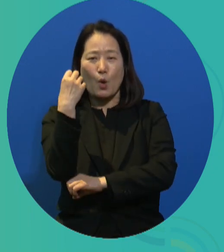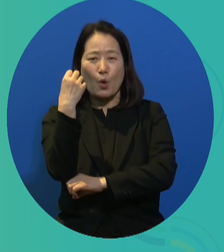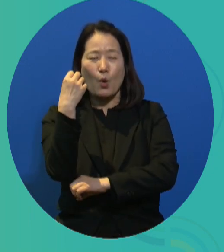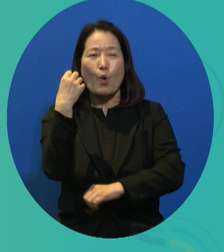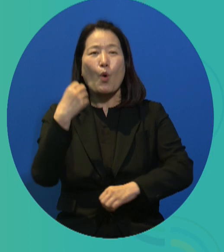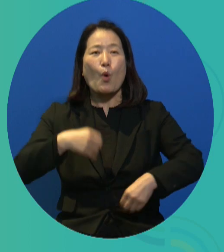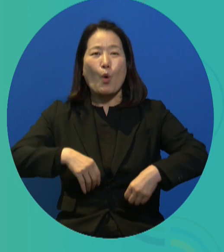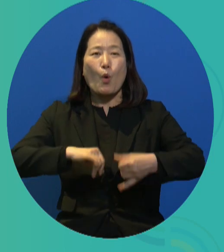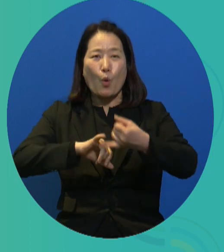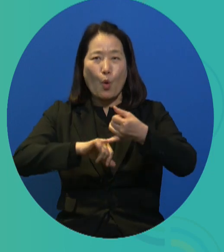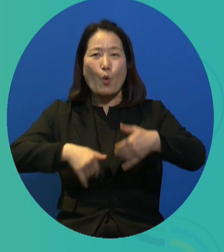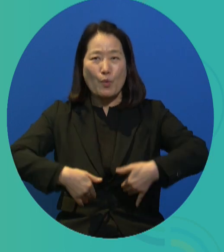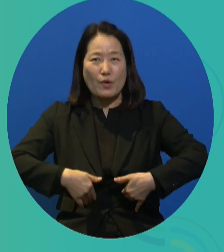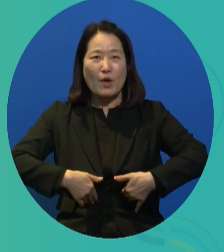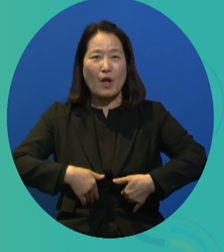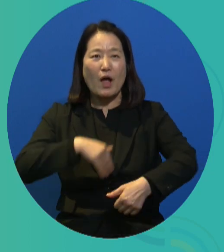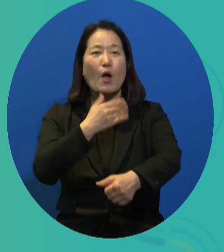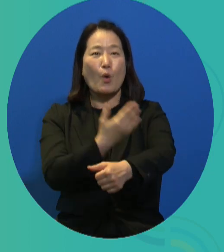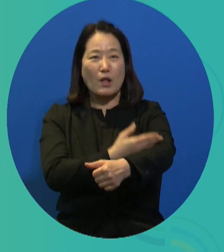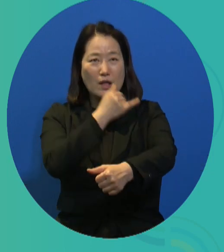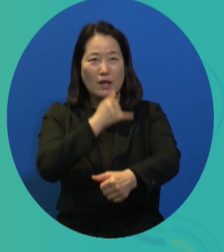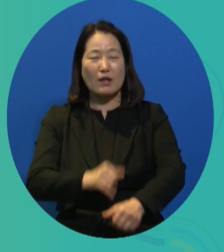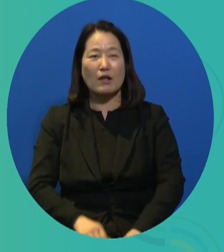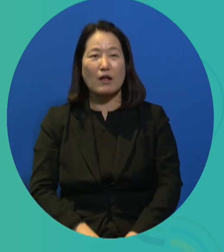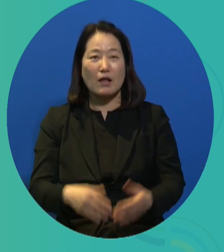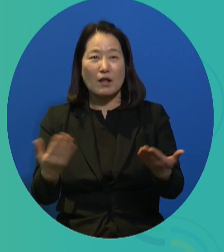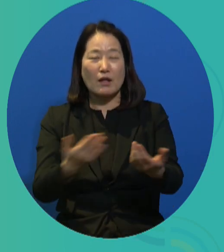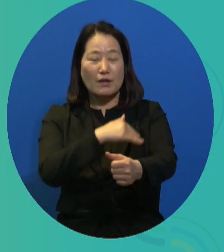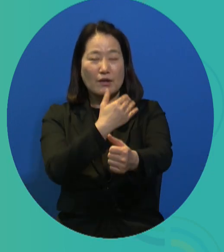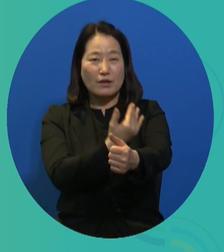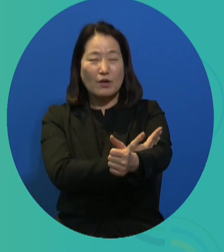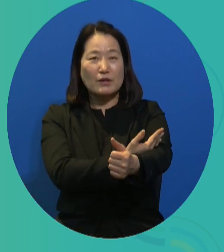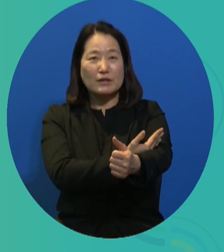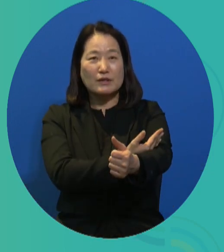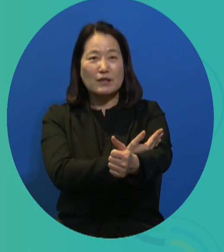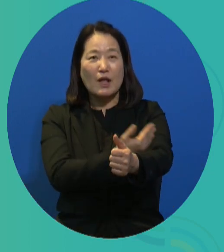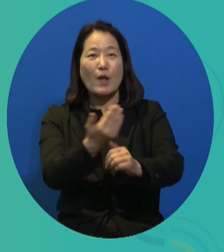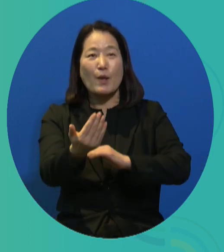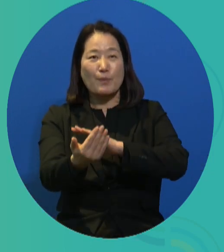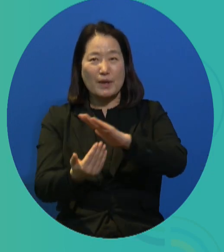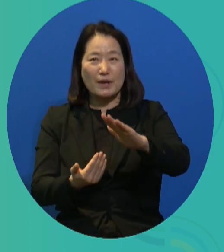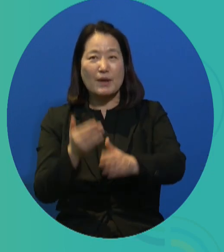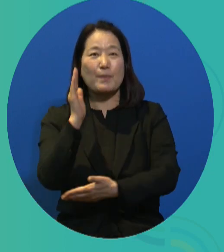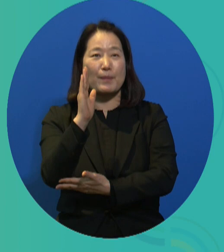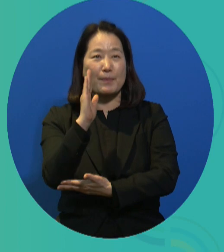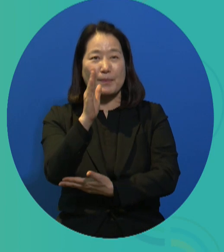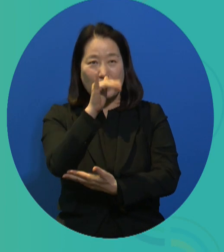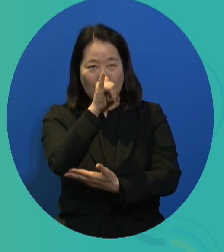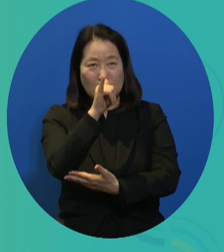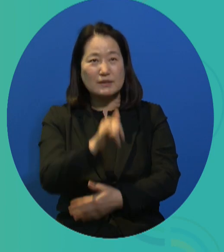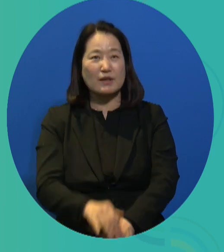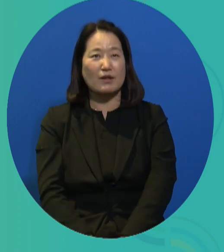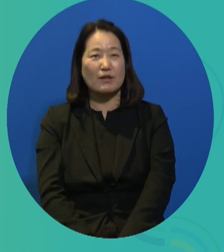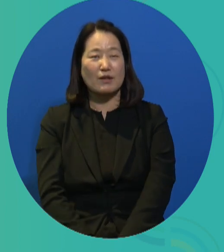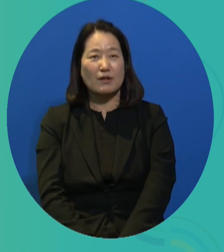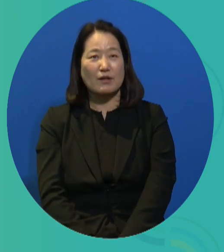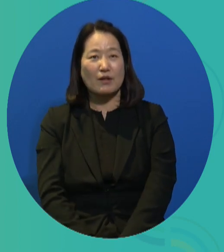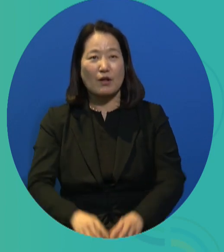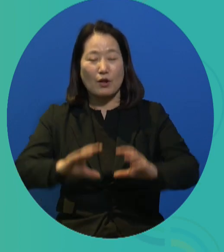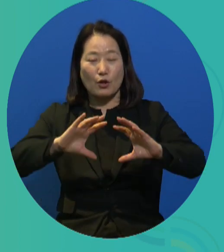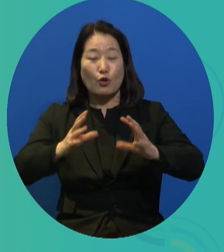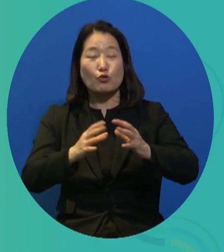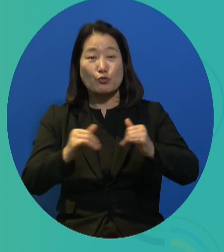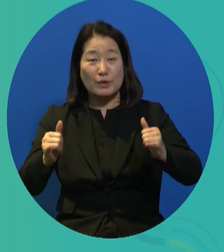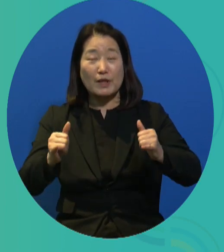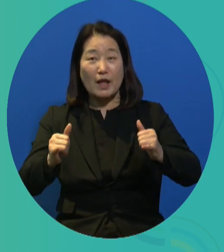It's also a right that allows for and enables life. as the other presenters have said, the right to